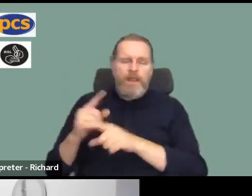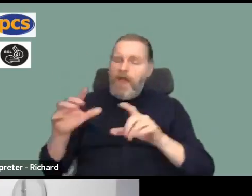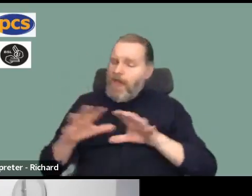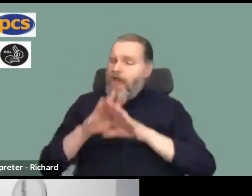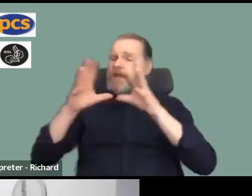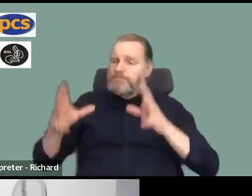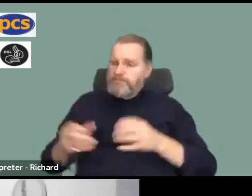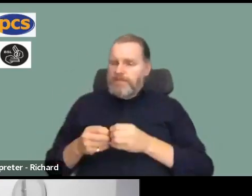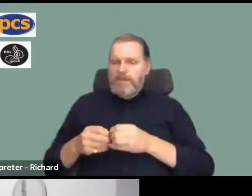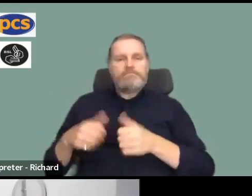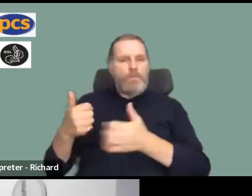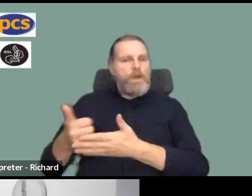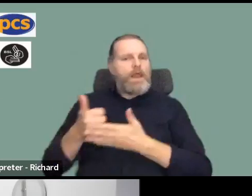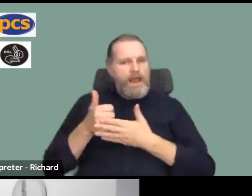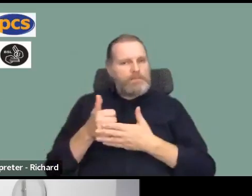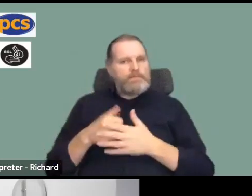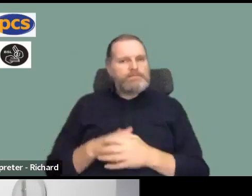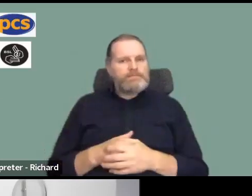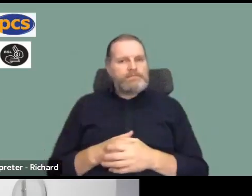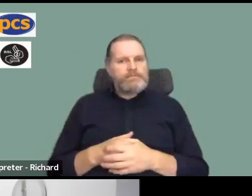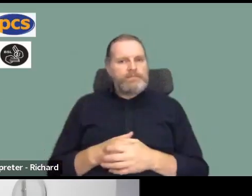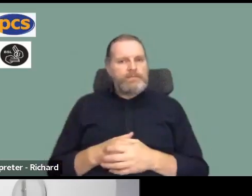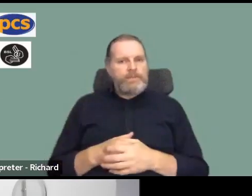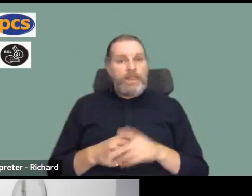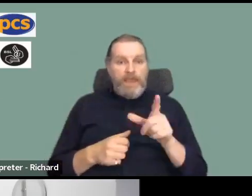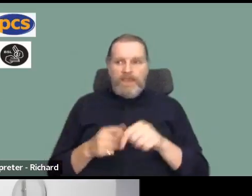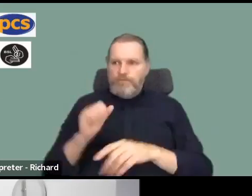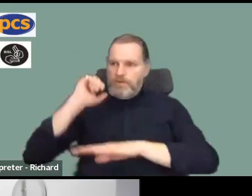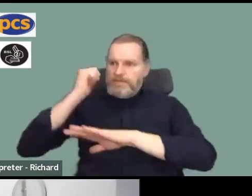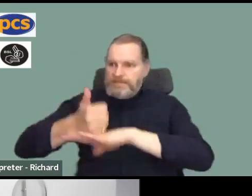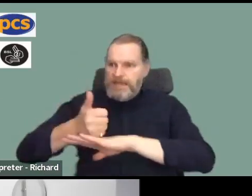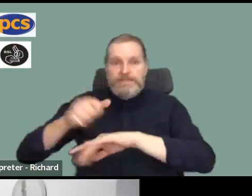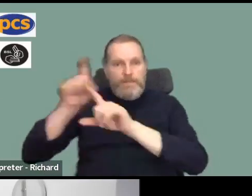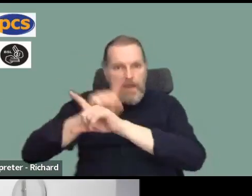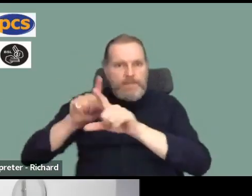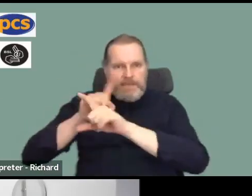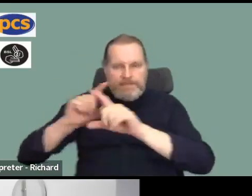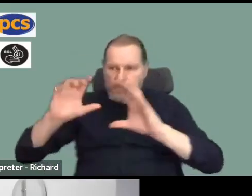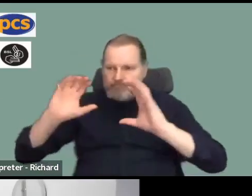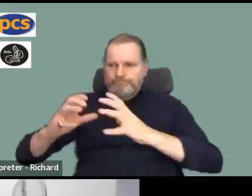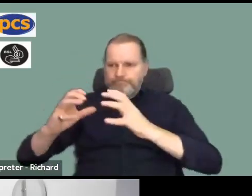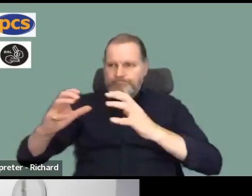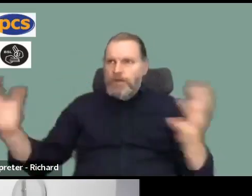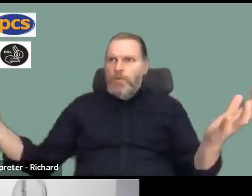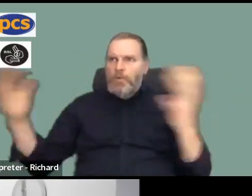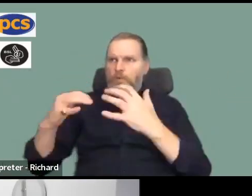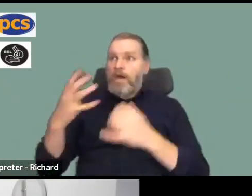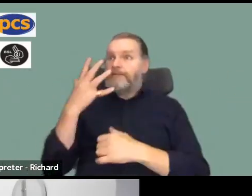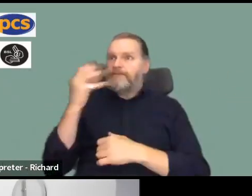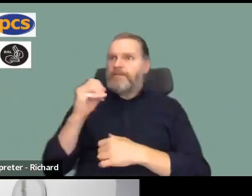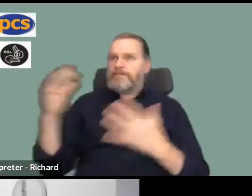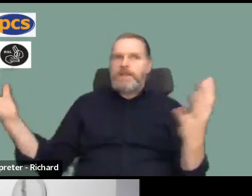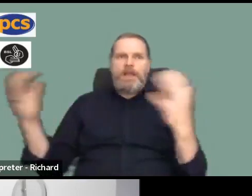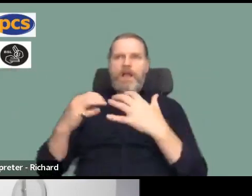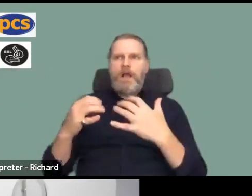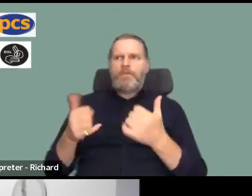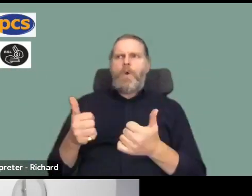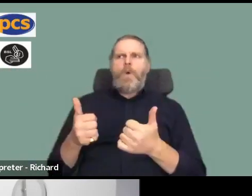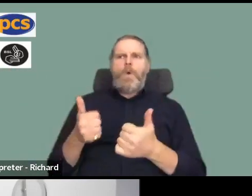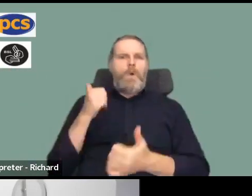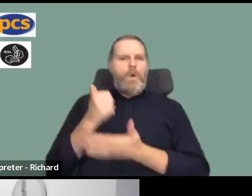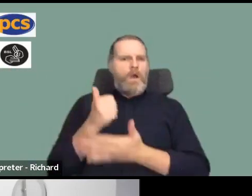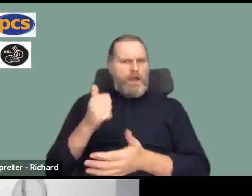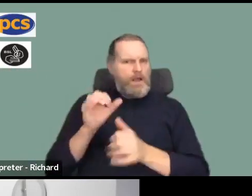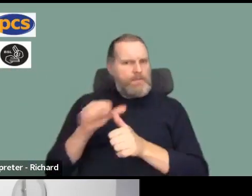person makes a difference if you called a meeting and got 50 people to come to a meeting then obviously that's even more significant lots of